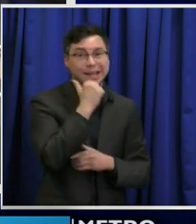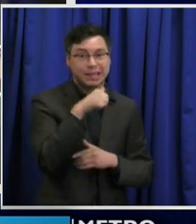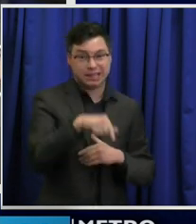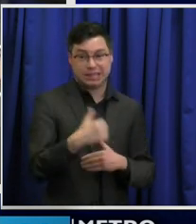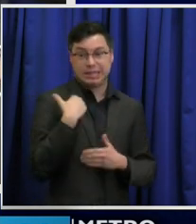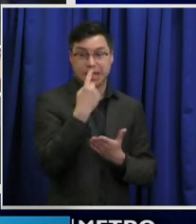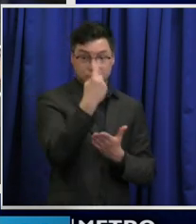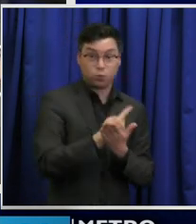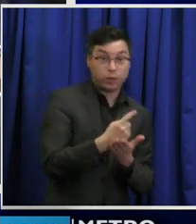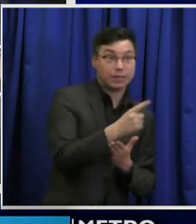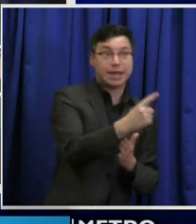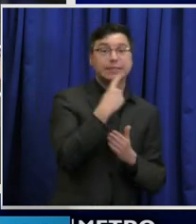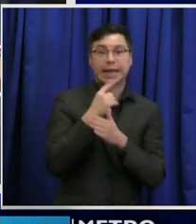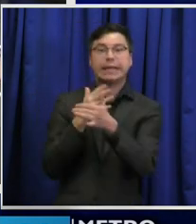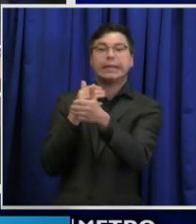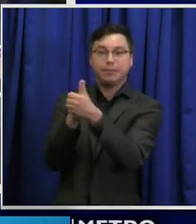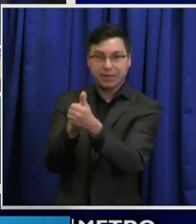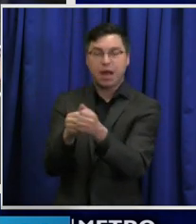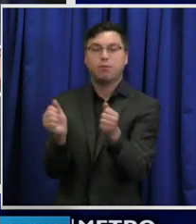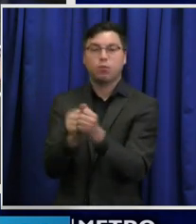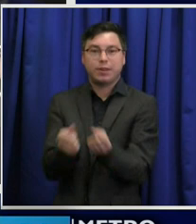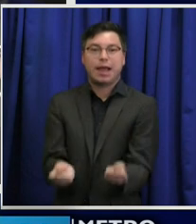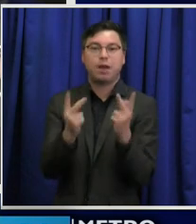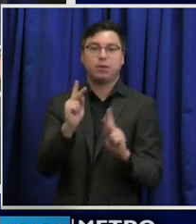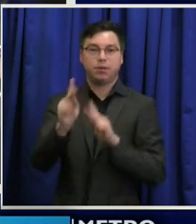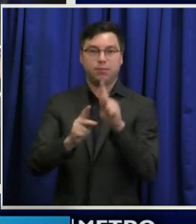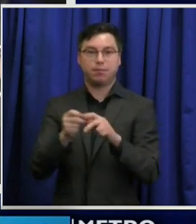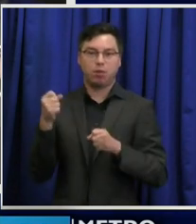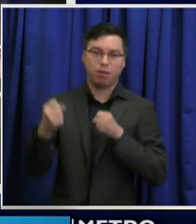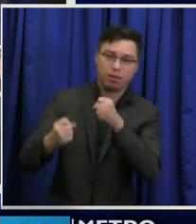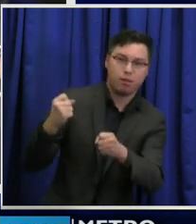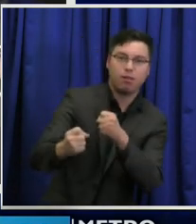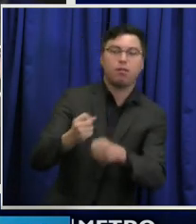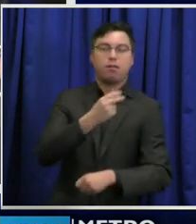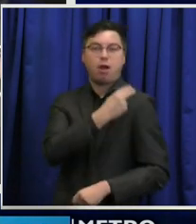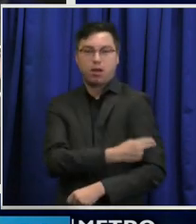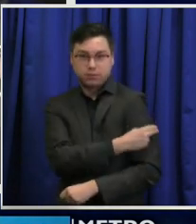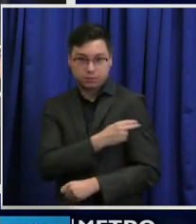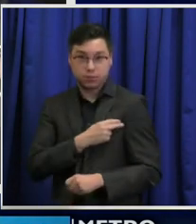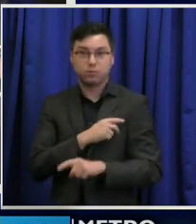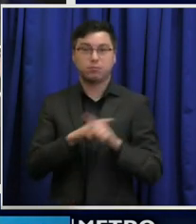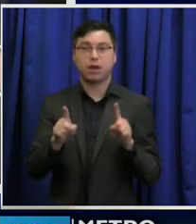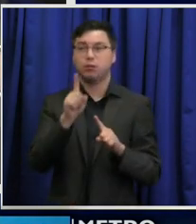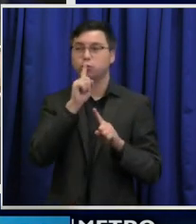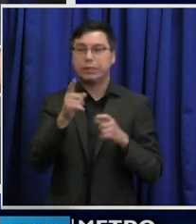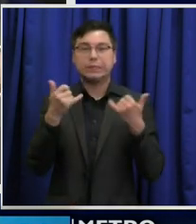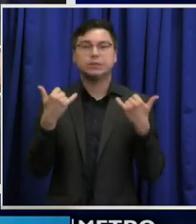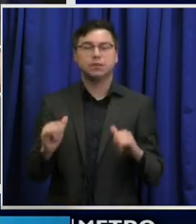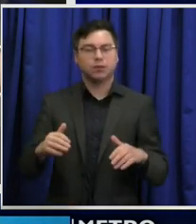report that they are keeping up with the volumes. But it is tight.